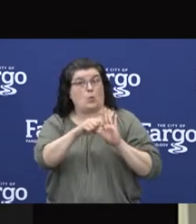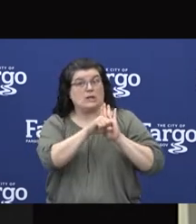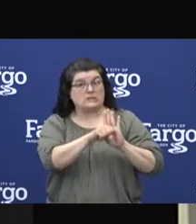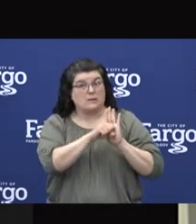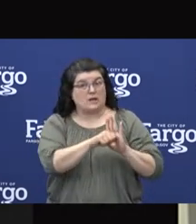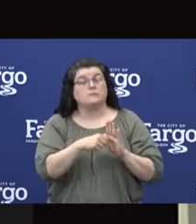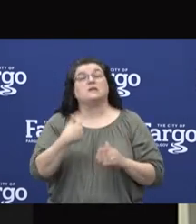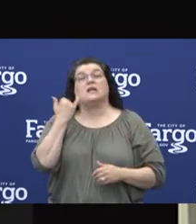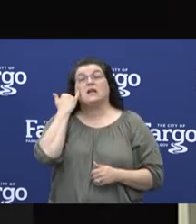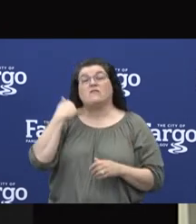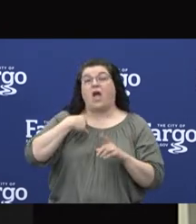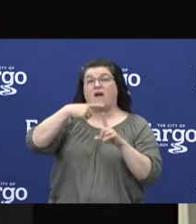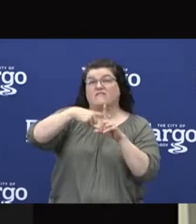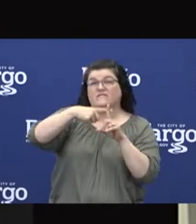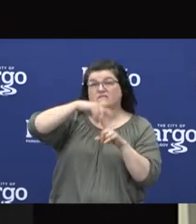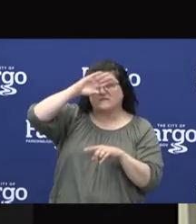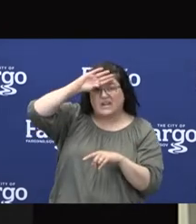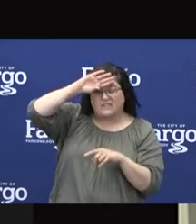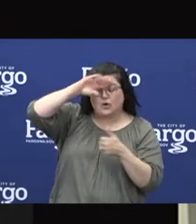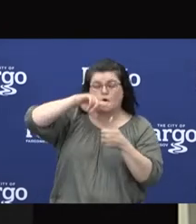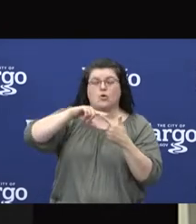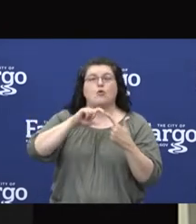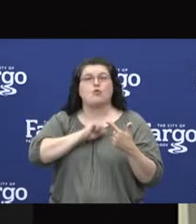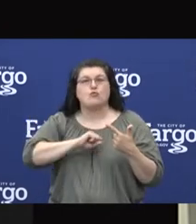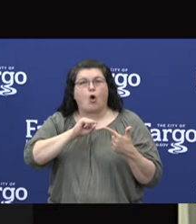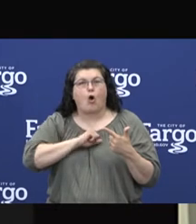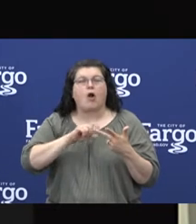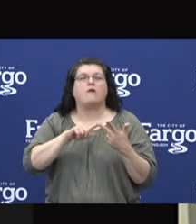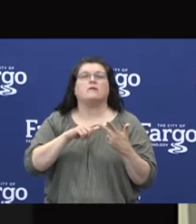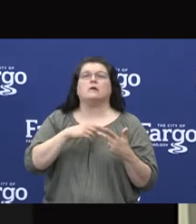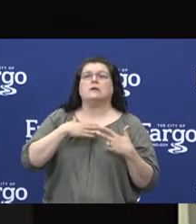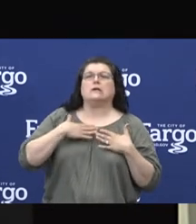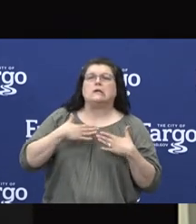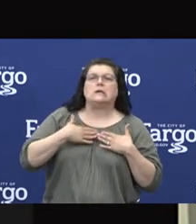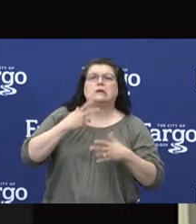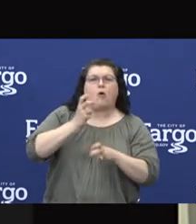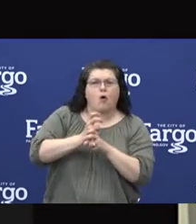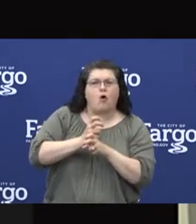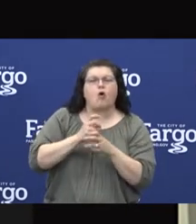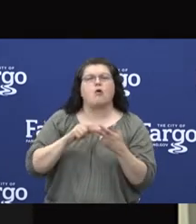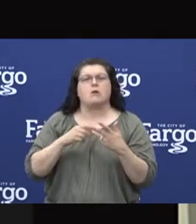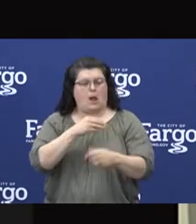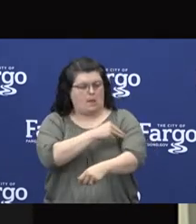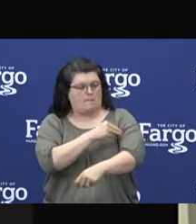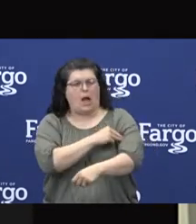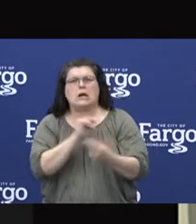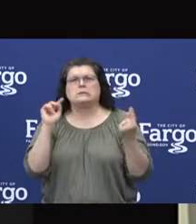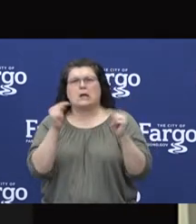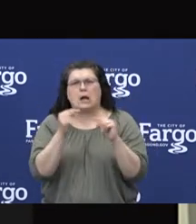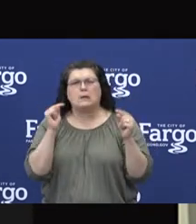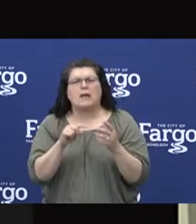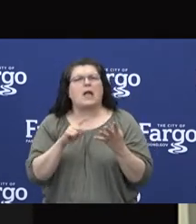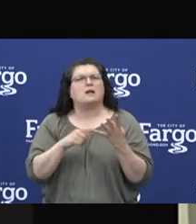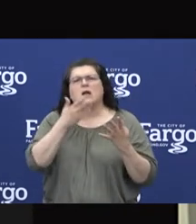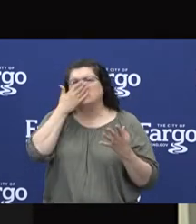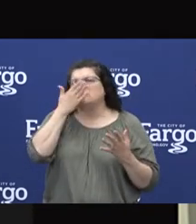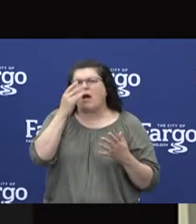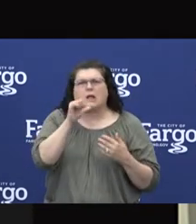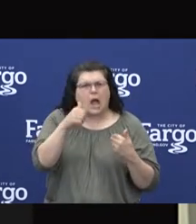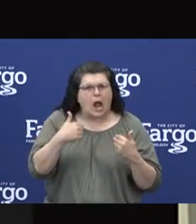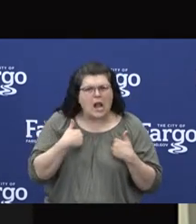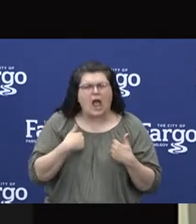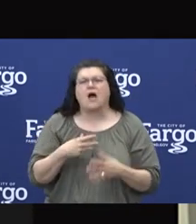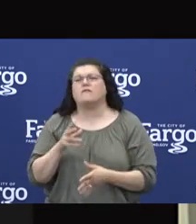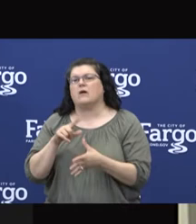including fever, cough, shortness of breath, chills, muscle pain, new loss of taste or smell, vomiting or diarrhea